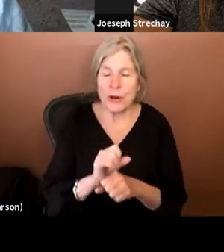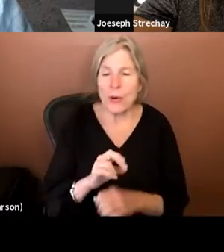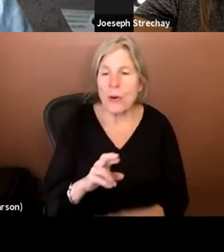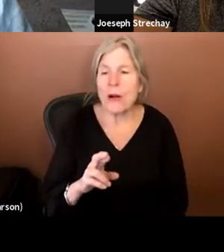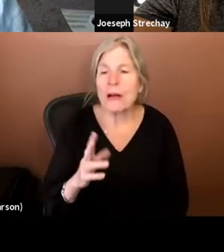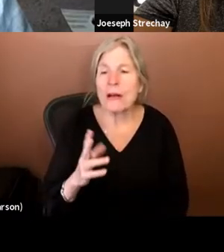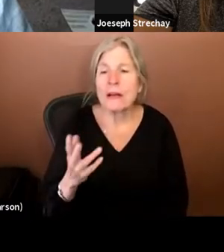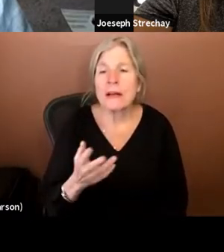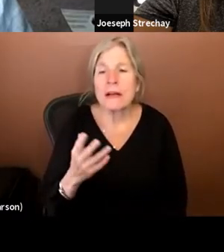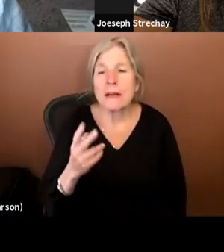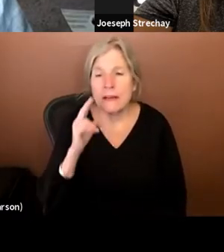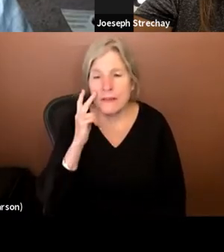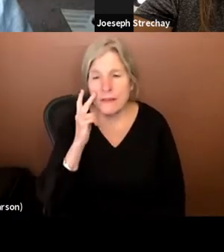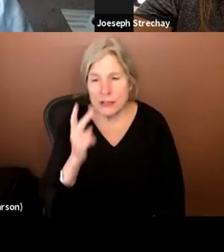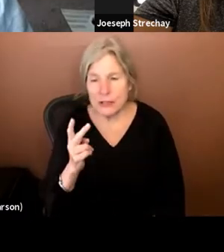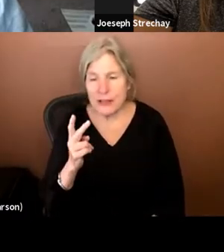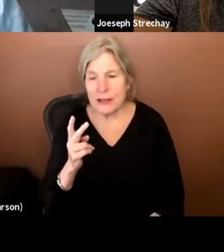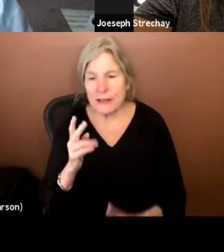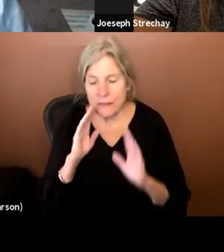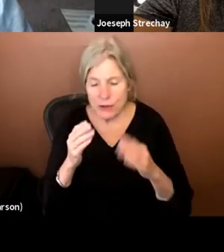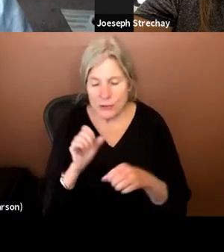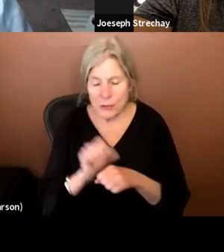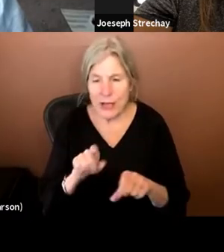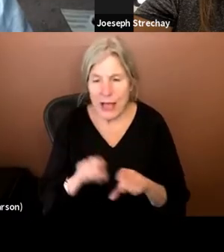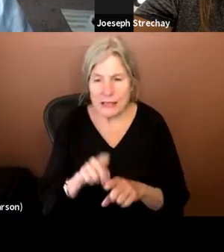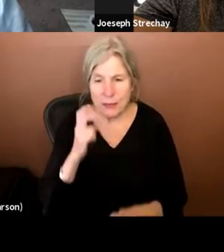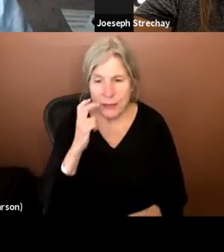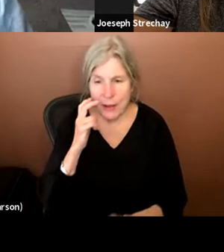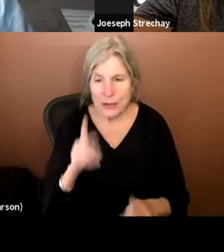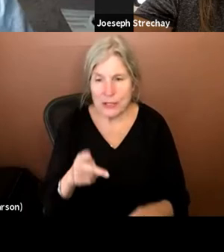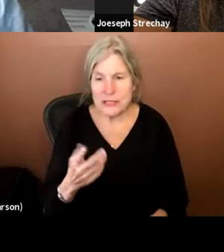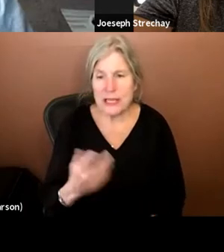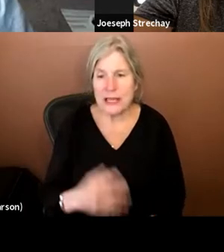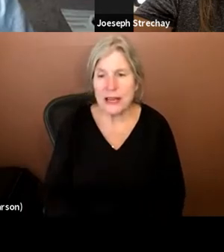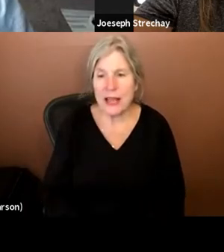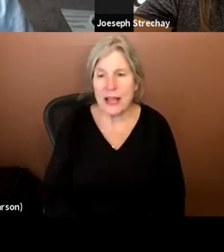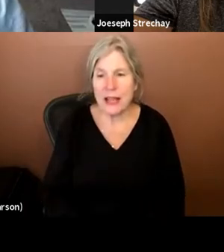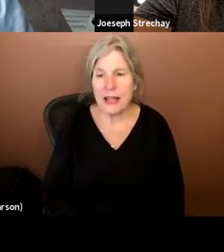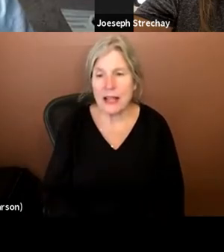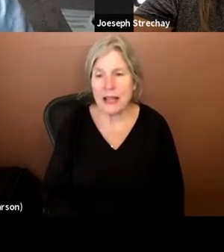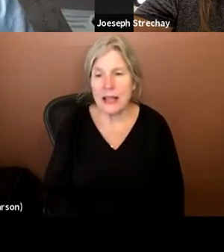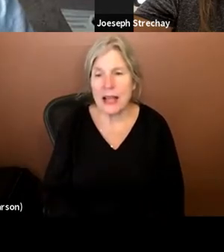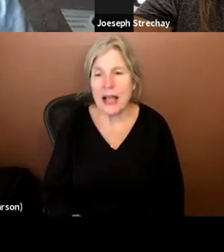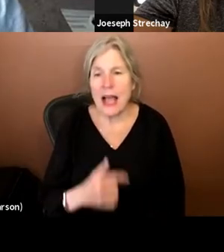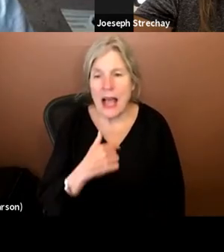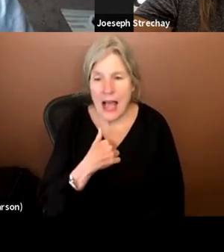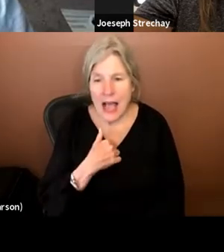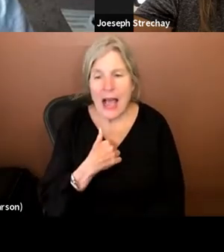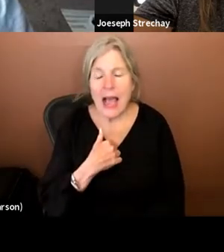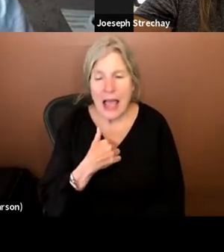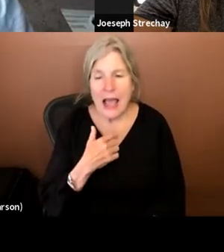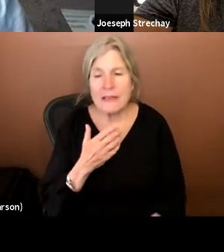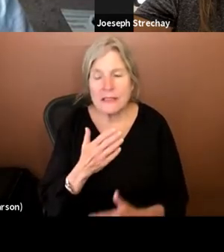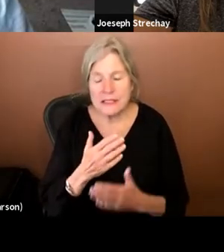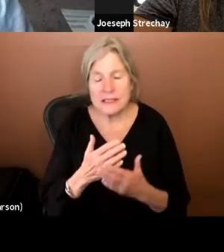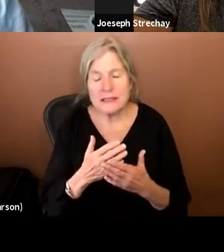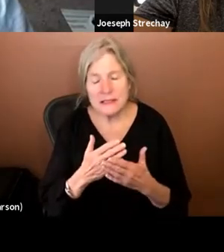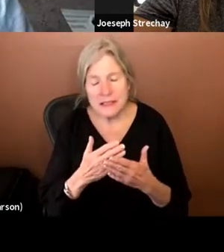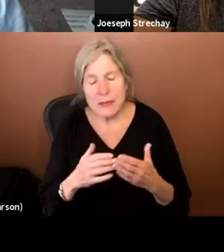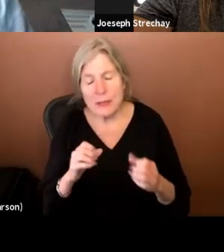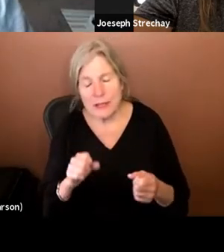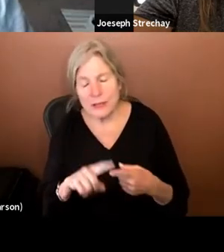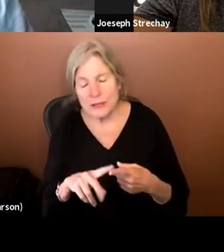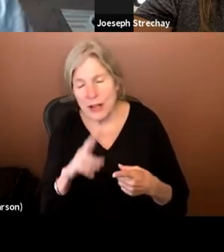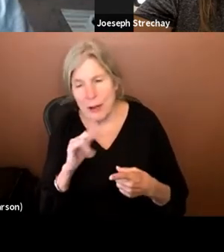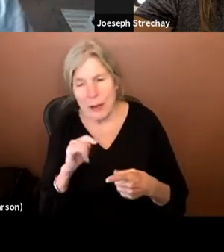focused work, um, as a blind person. Um, and, and I have, I have some space to, to speak to that,